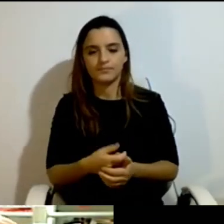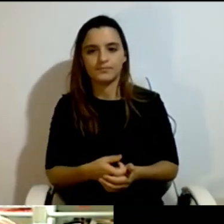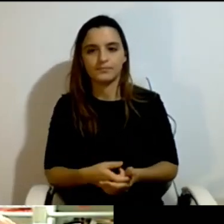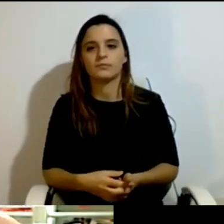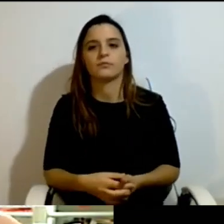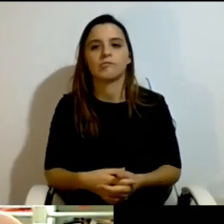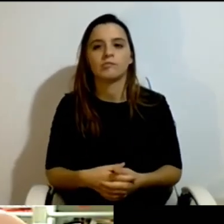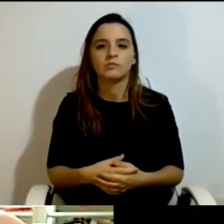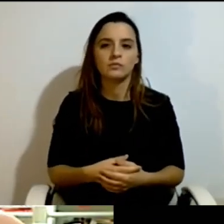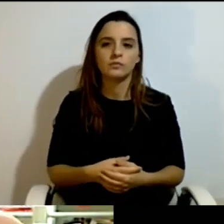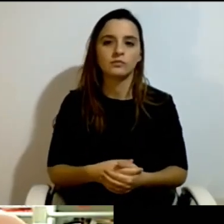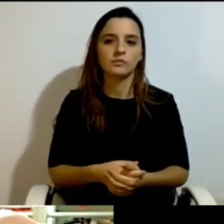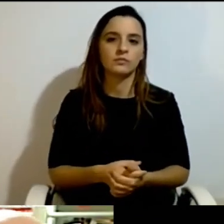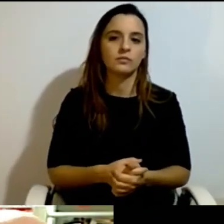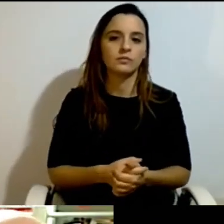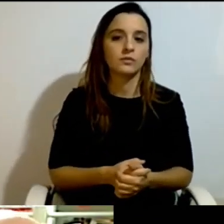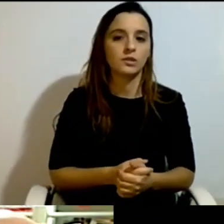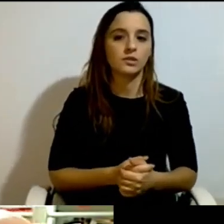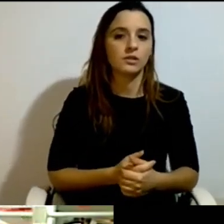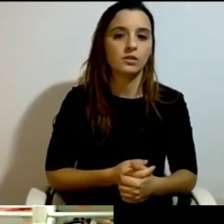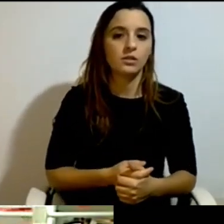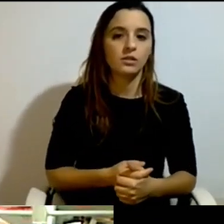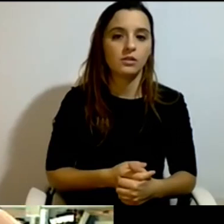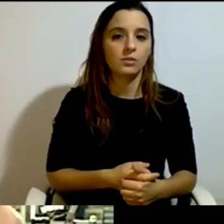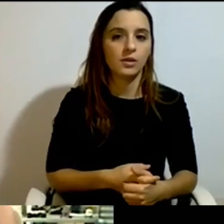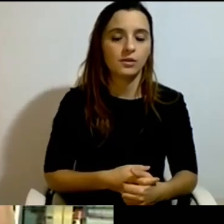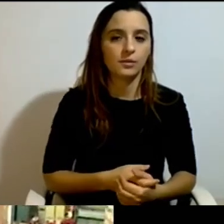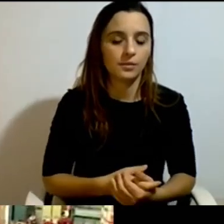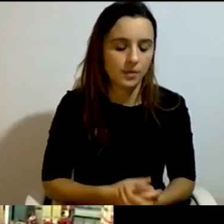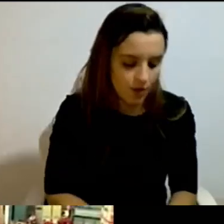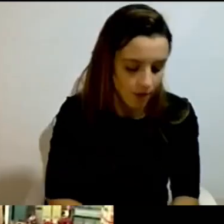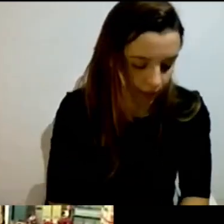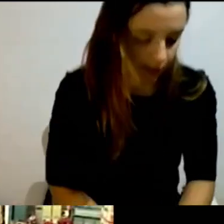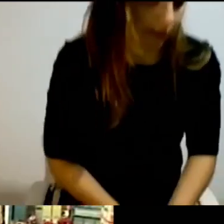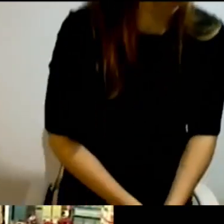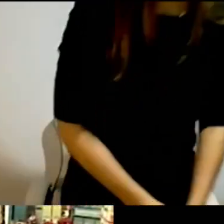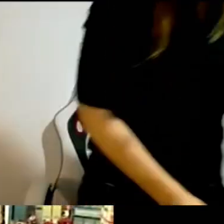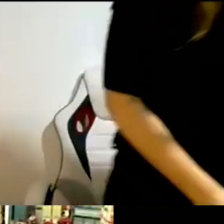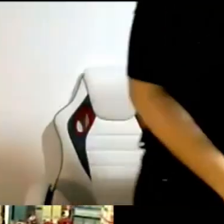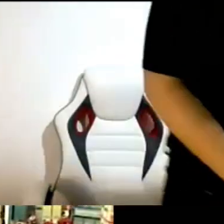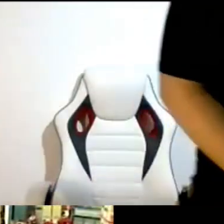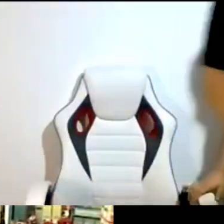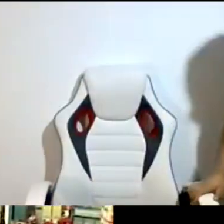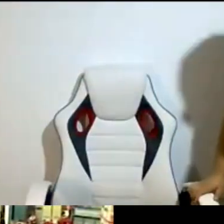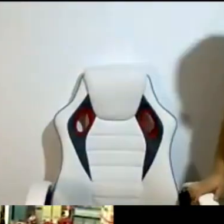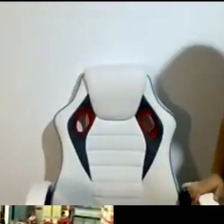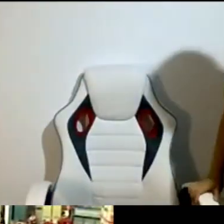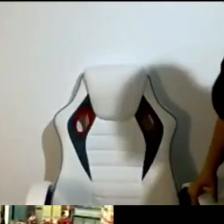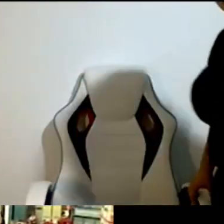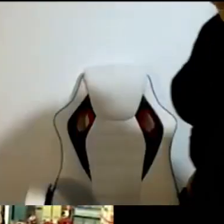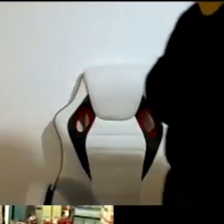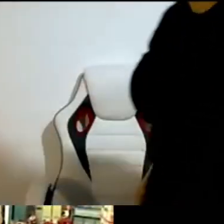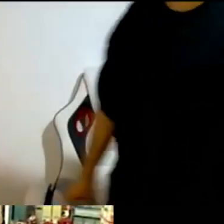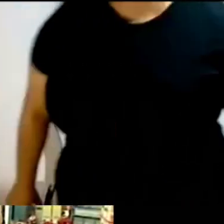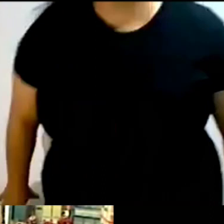workplace, not a so-called secured workplace. They have to be able to do their own